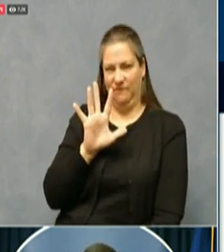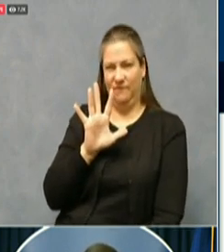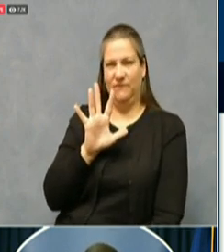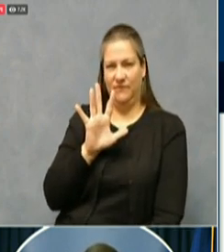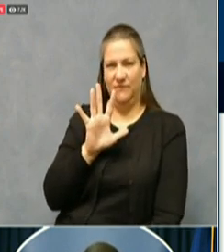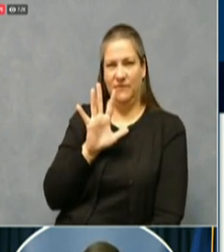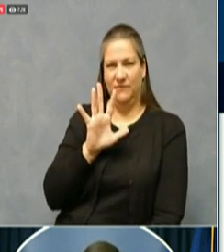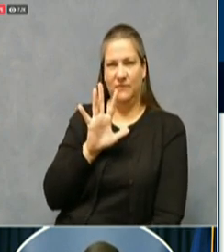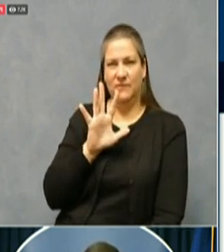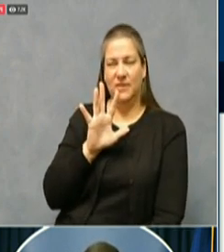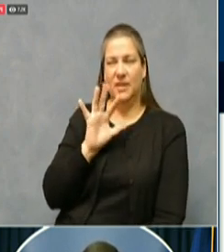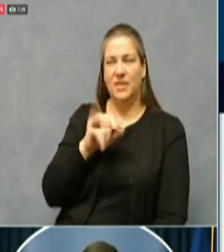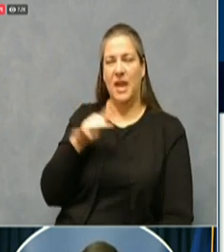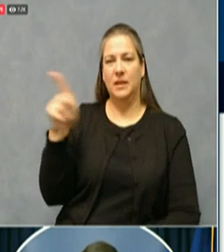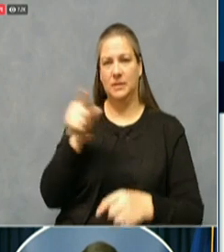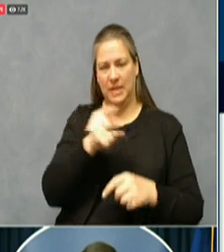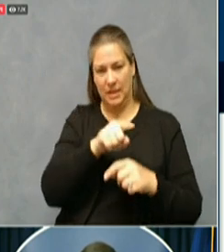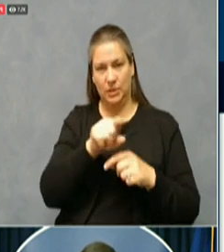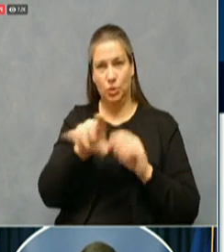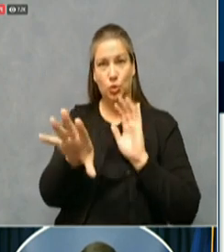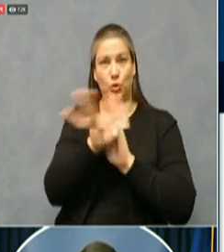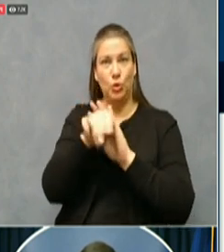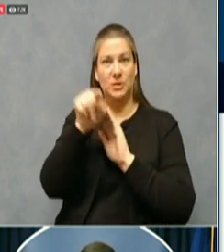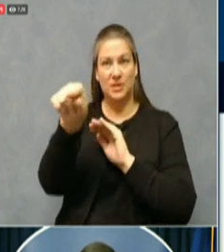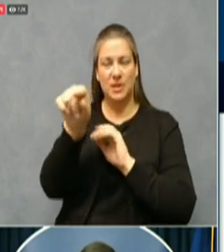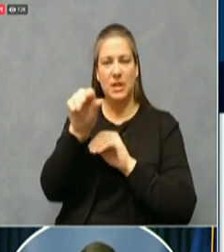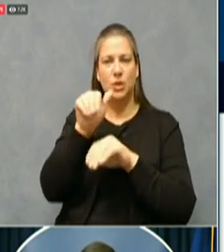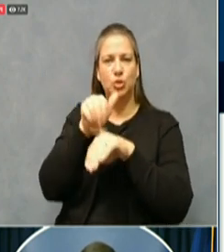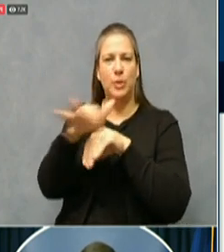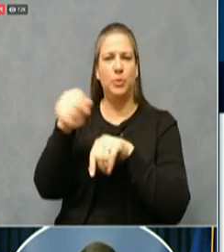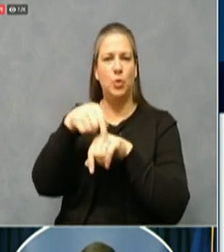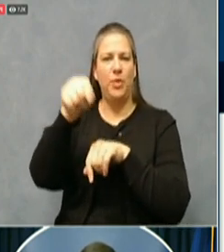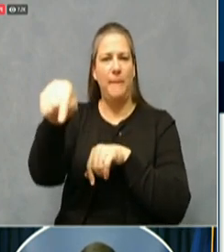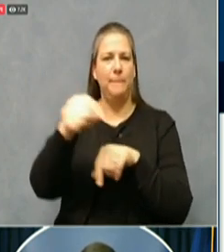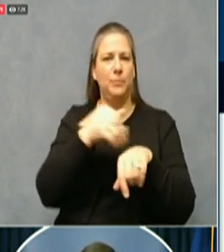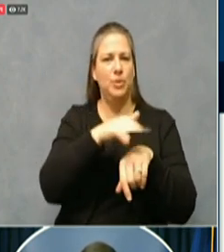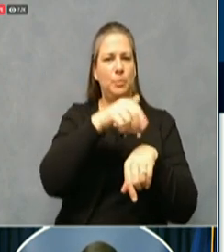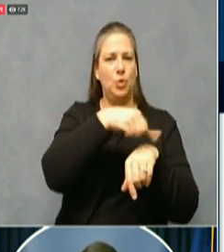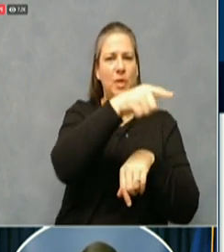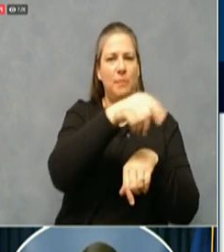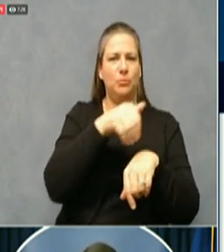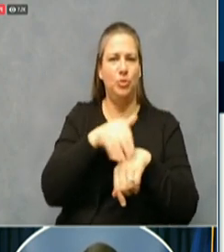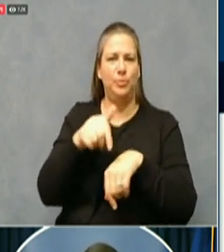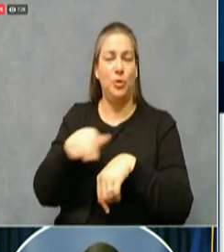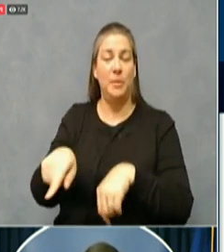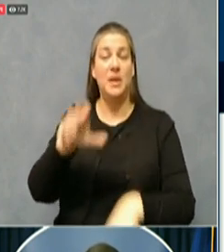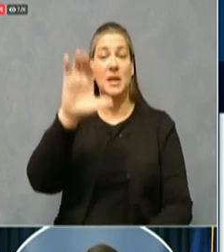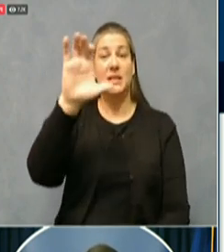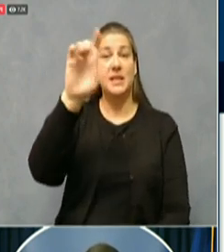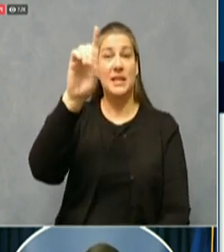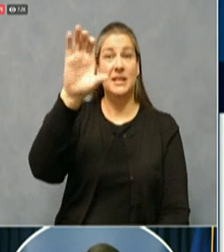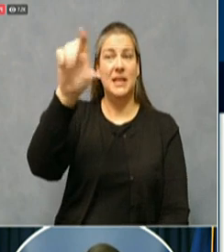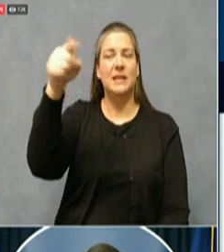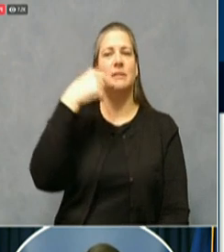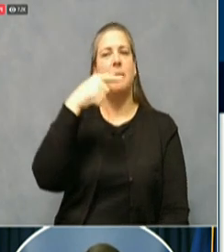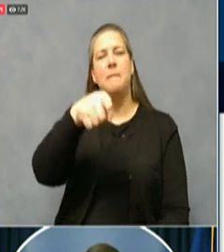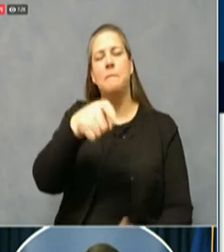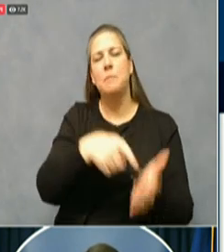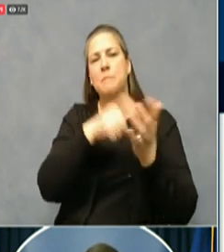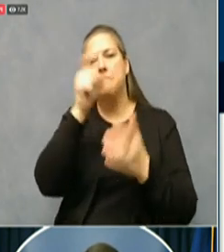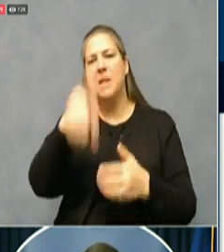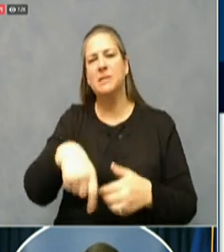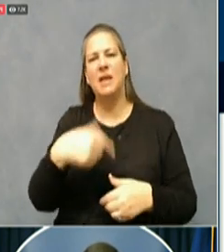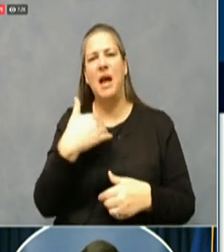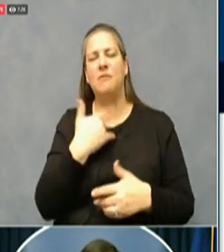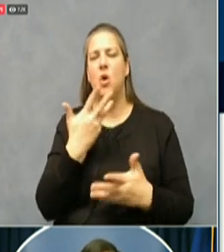They were selected because the CDC required that they had to have ultra low cold storage. They were selected because they had